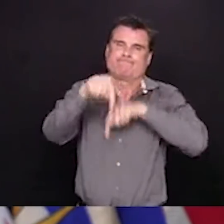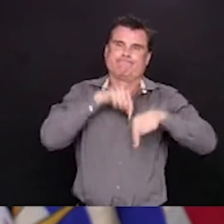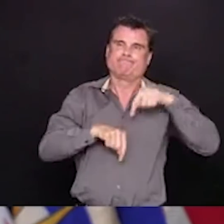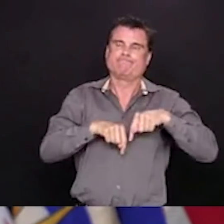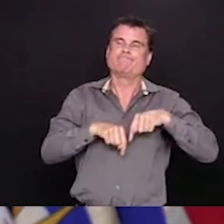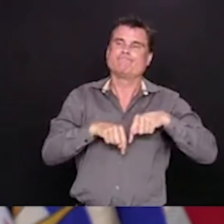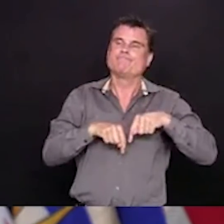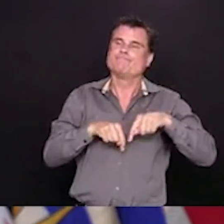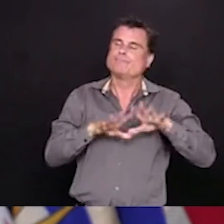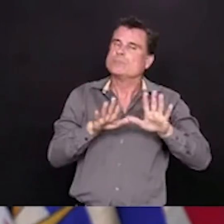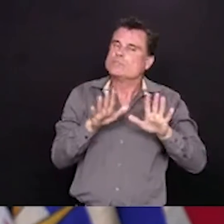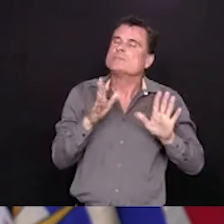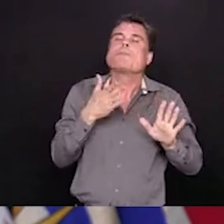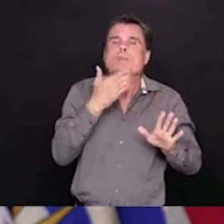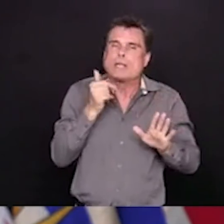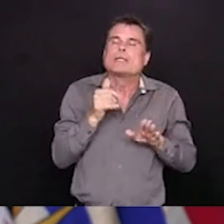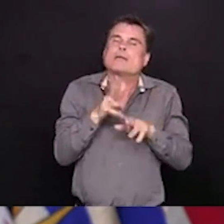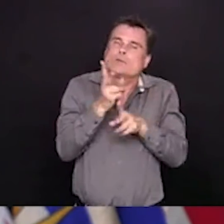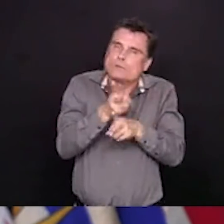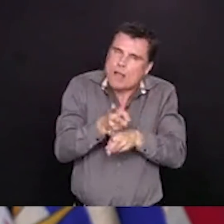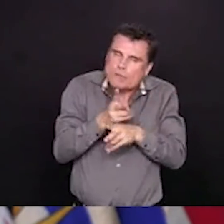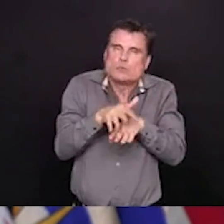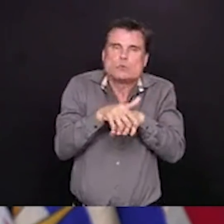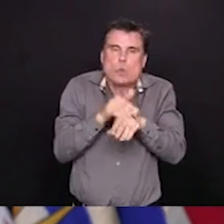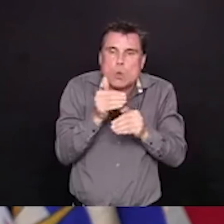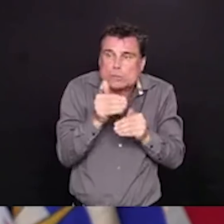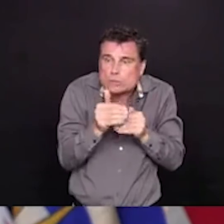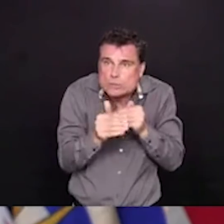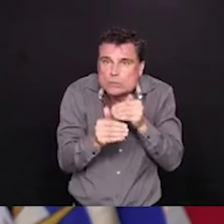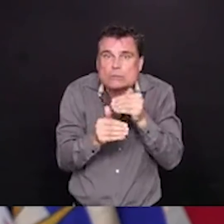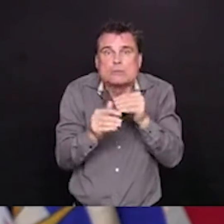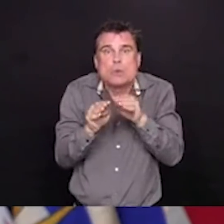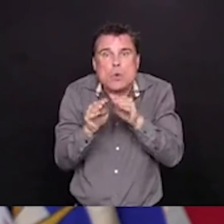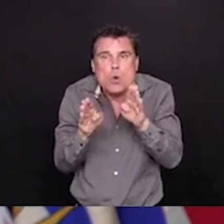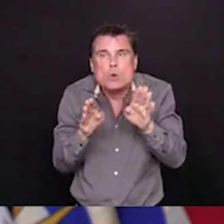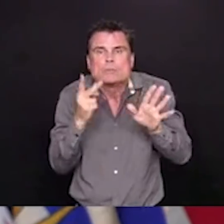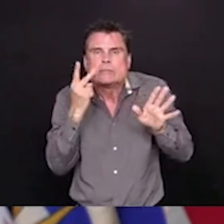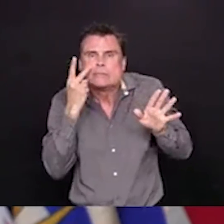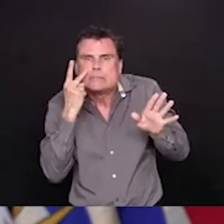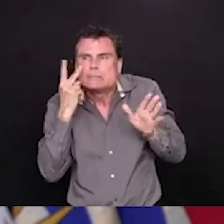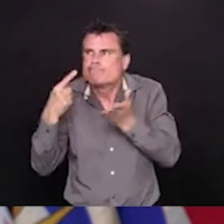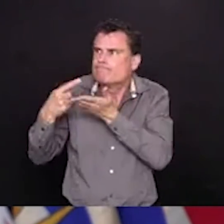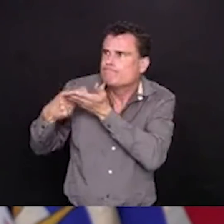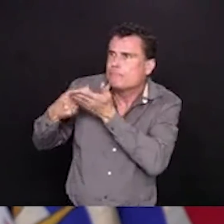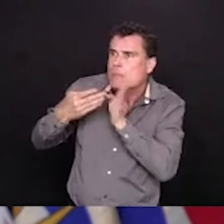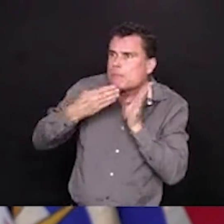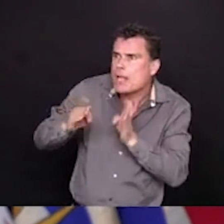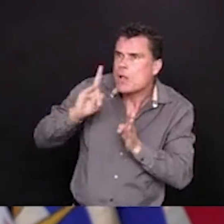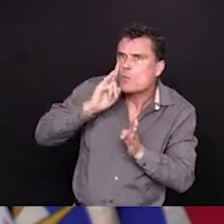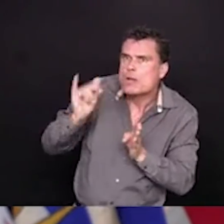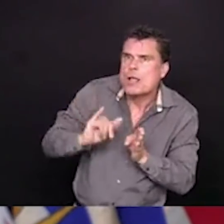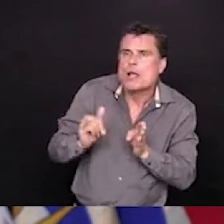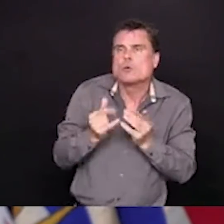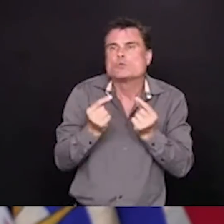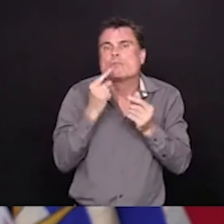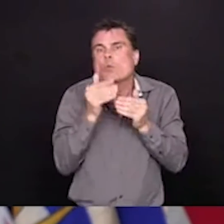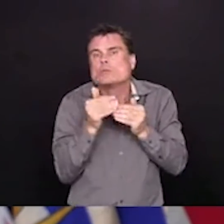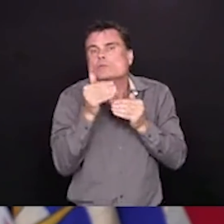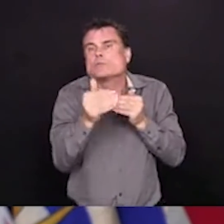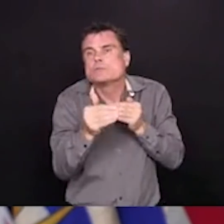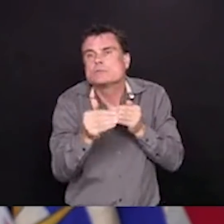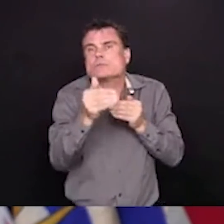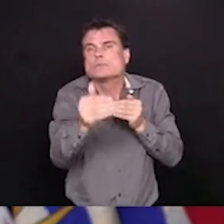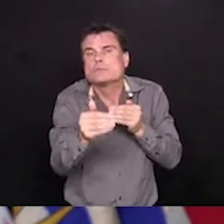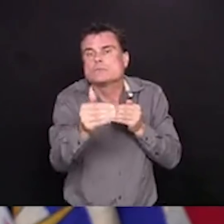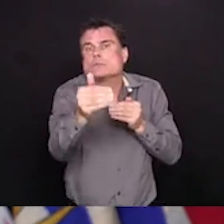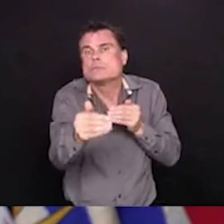to get us through this next phase of our outbreak, our pandemic. We now, though, must continue to hold